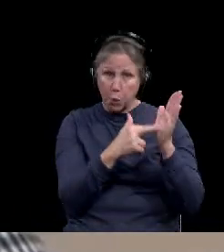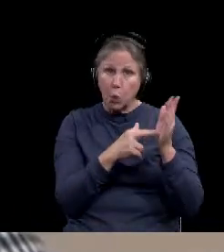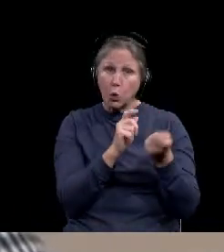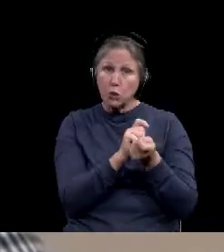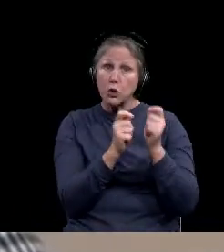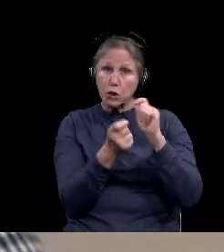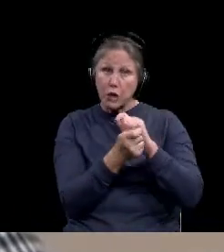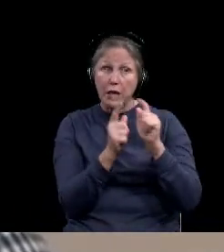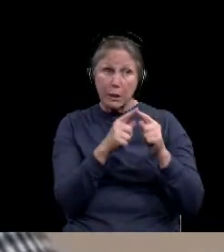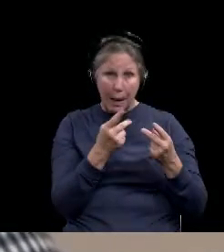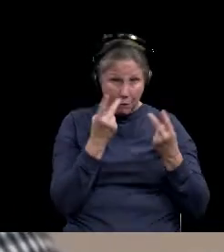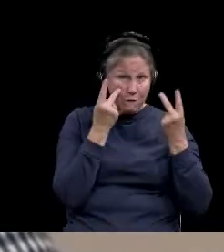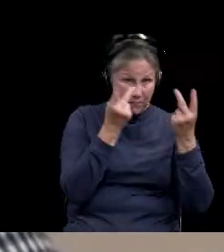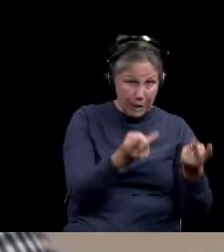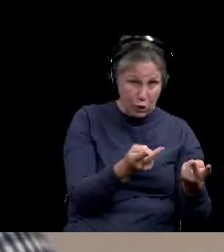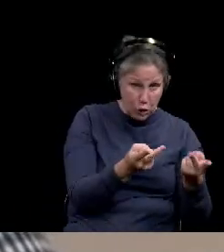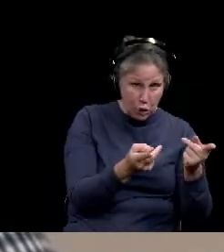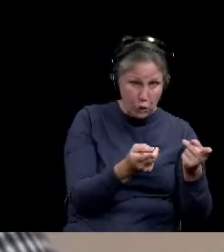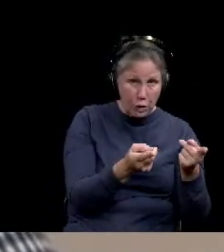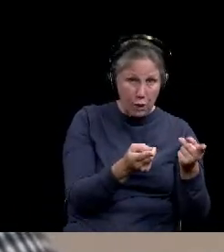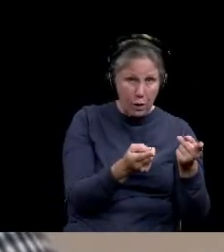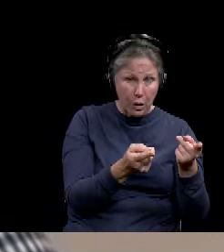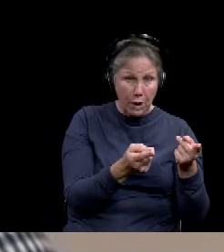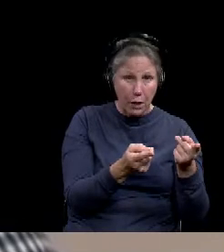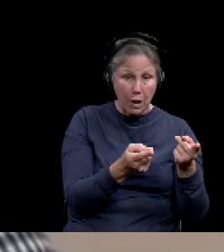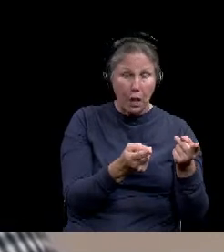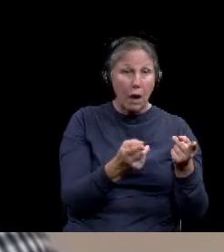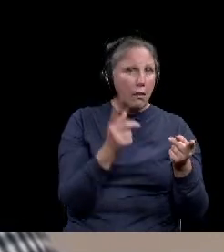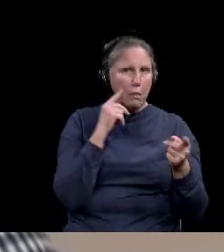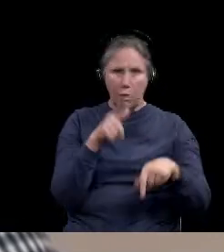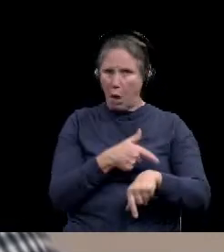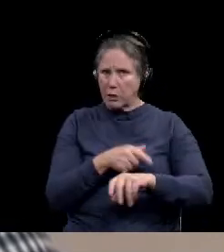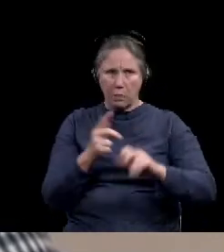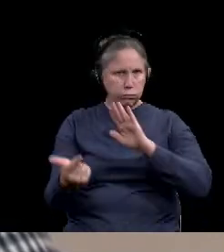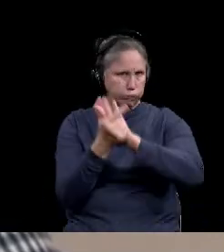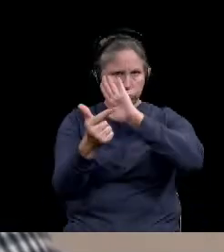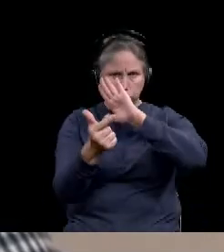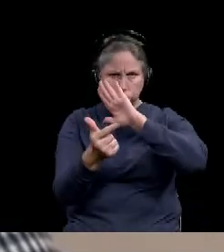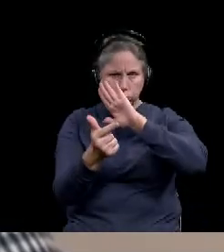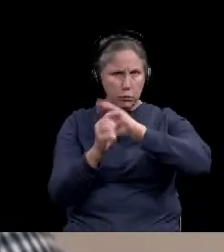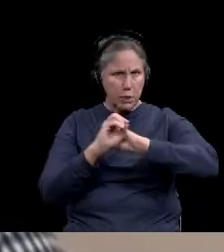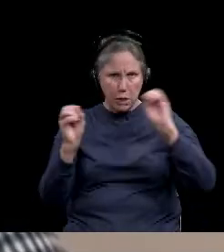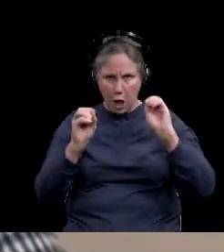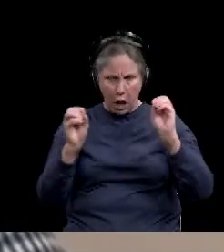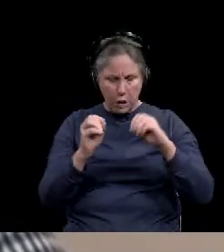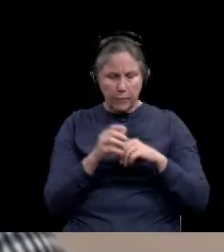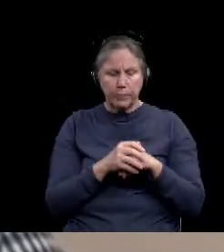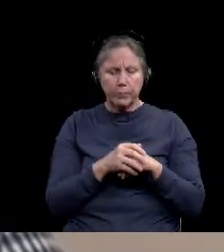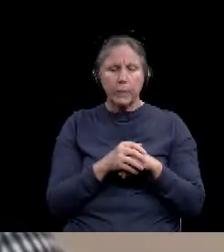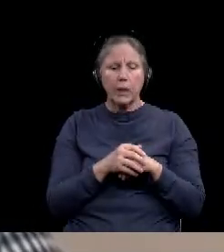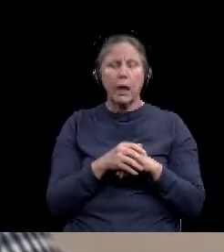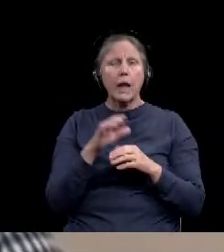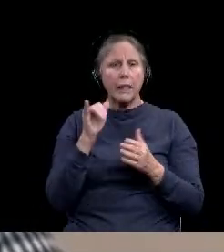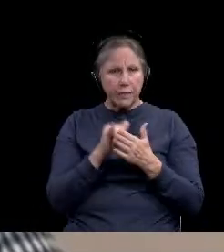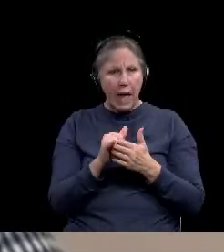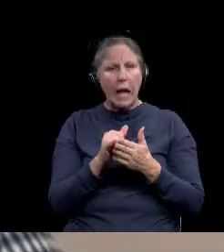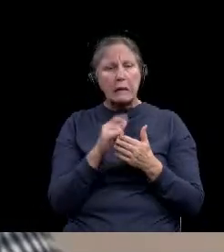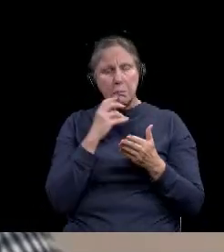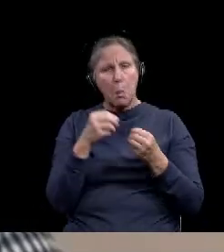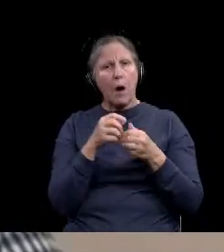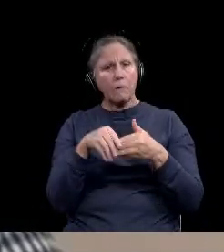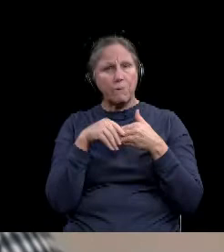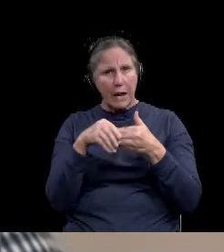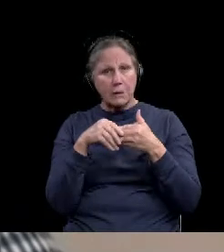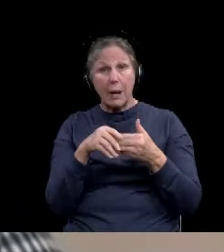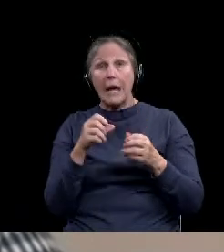um, patient visitors and such for the longest time, weren't allowing any visitors either in our ED or even upstairs that has been loosened some for non